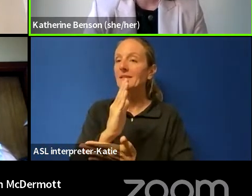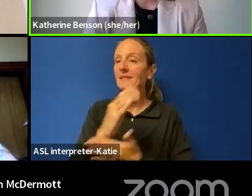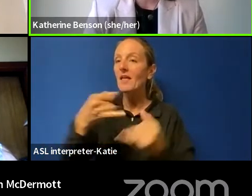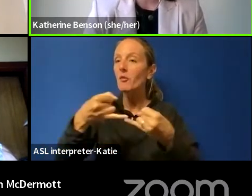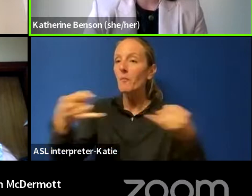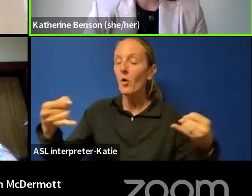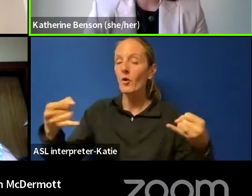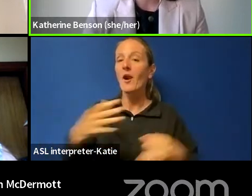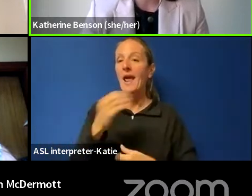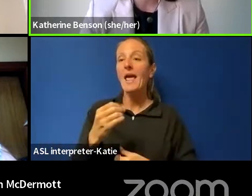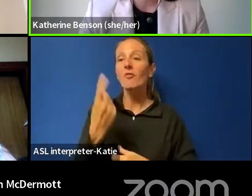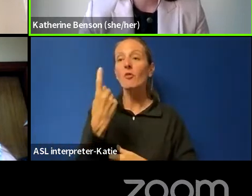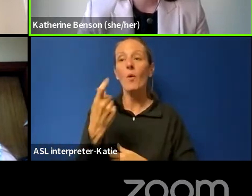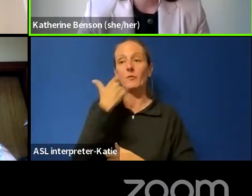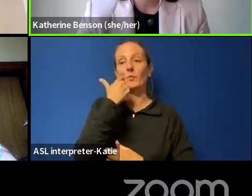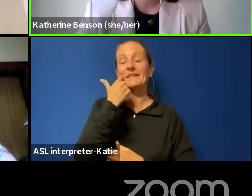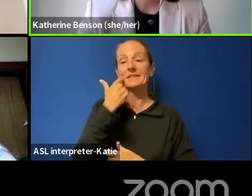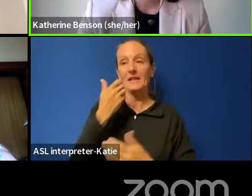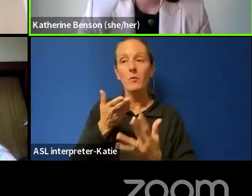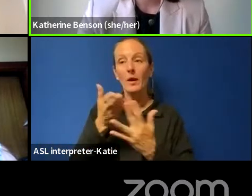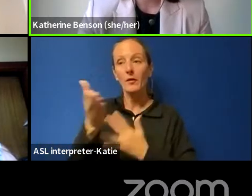Parliament that impact these rights.